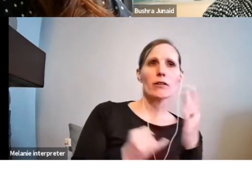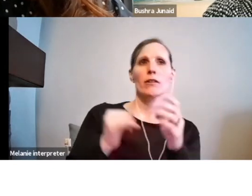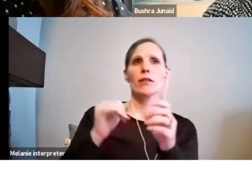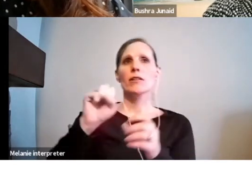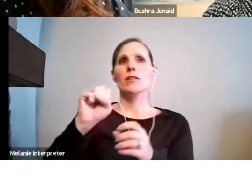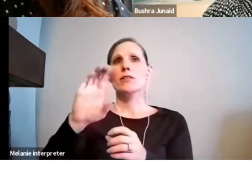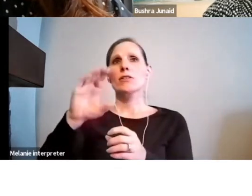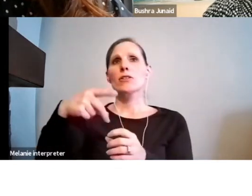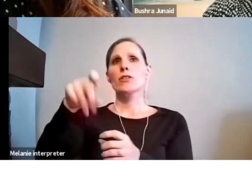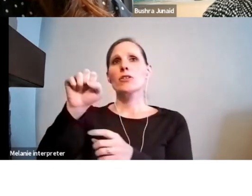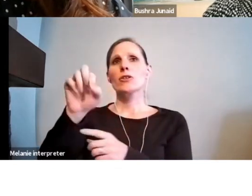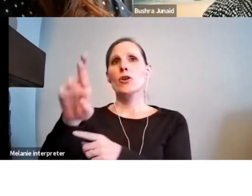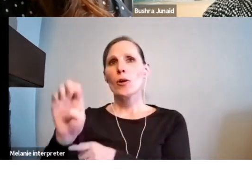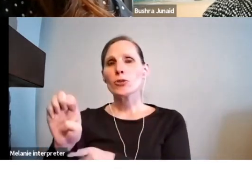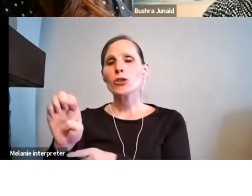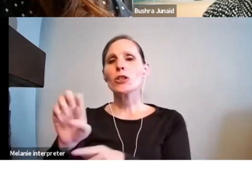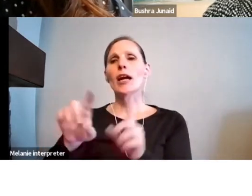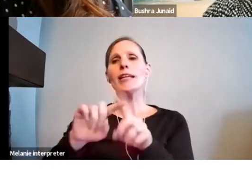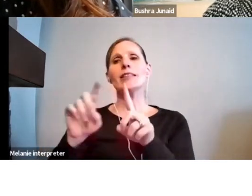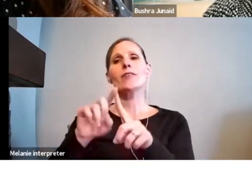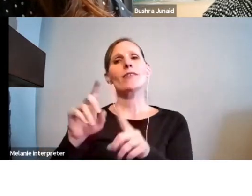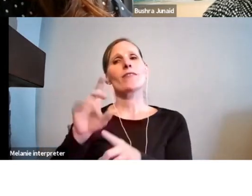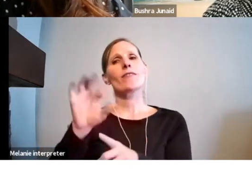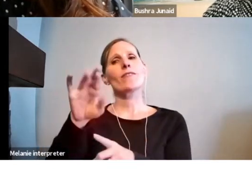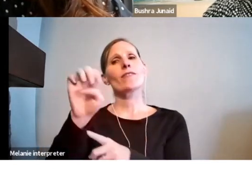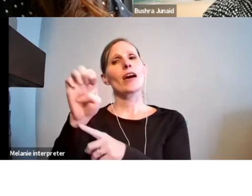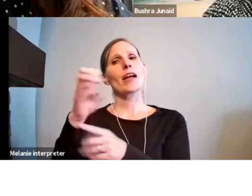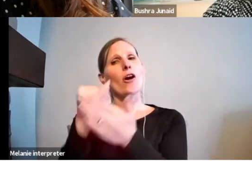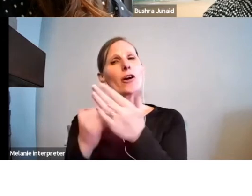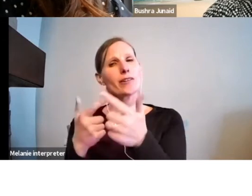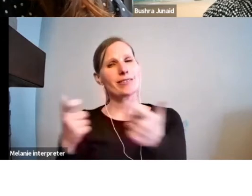What programs should I apply to or look at?